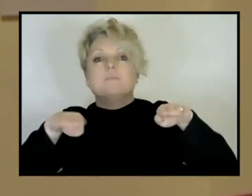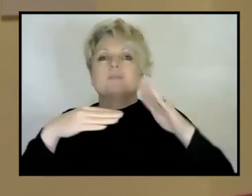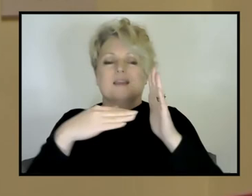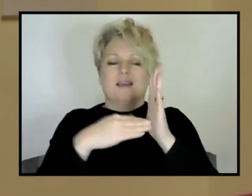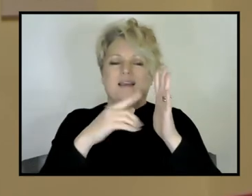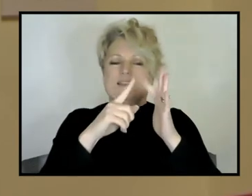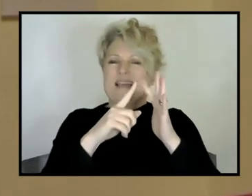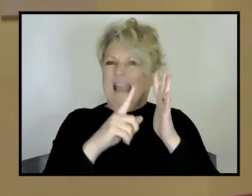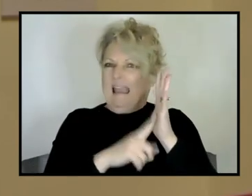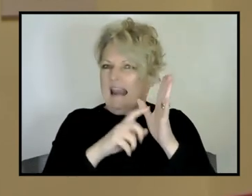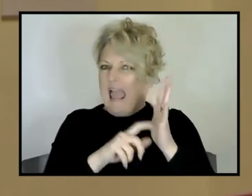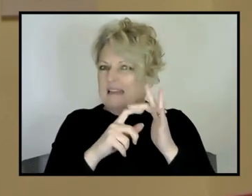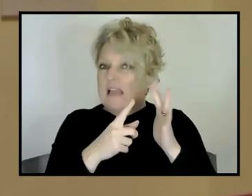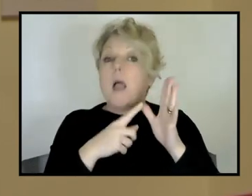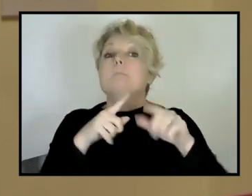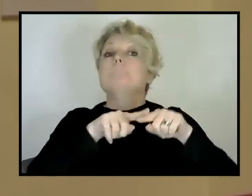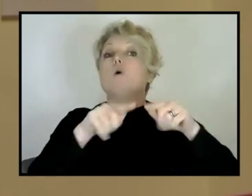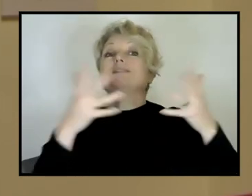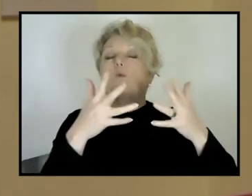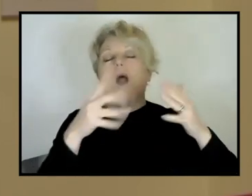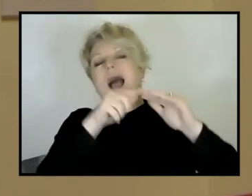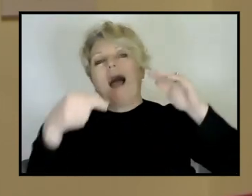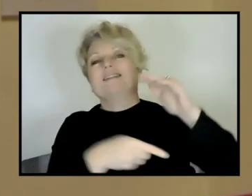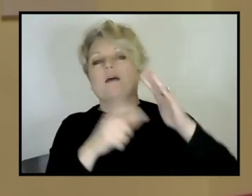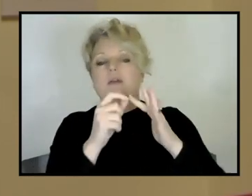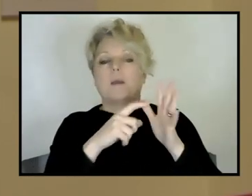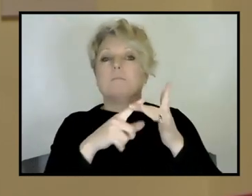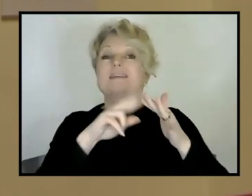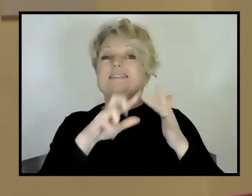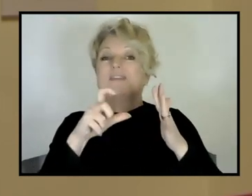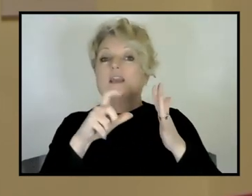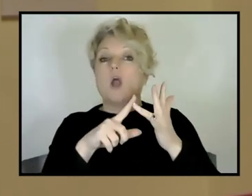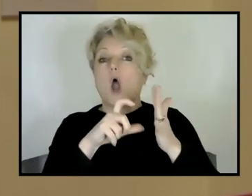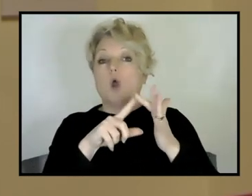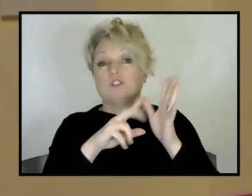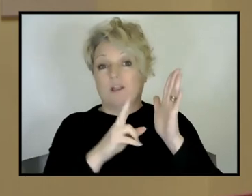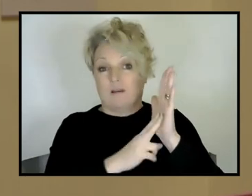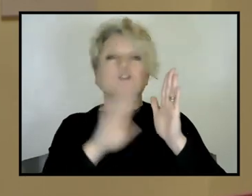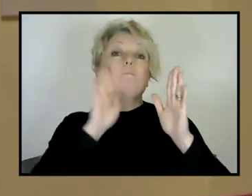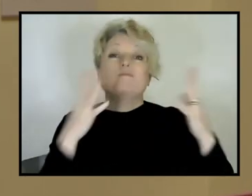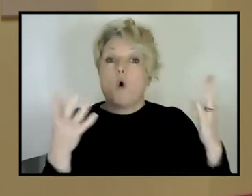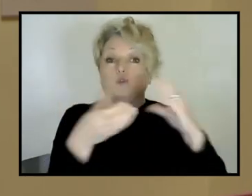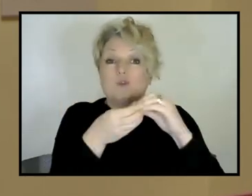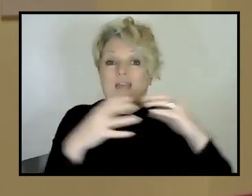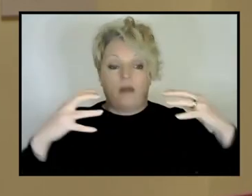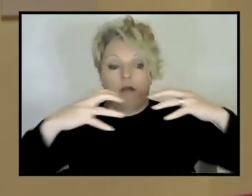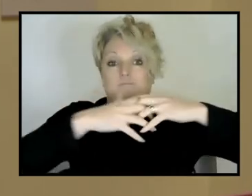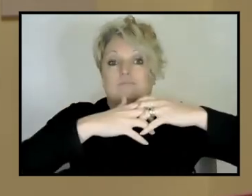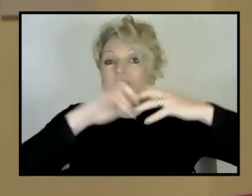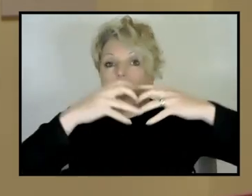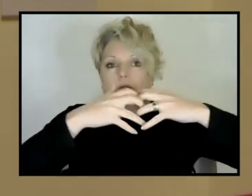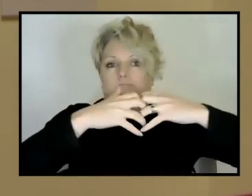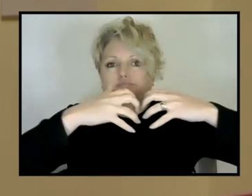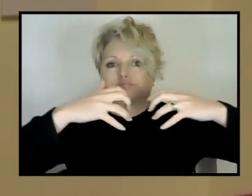mostly under the Pacific Ocean, but it's continental. But we, there are many ideas, but it seems to be happening very recently